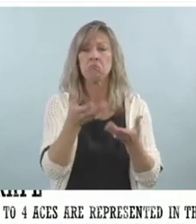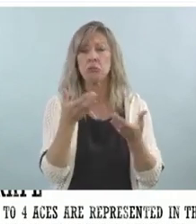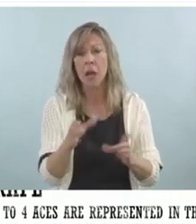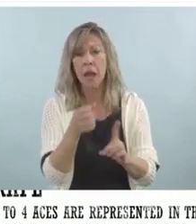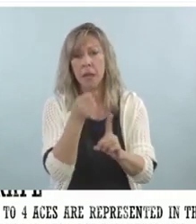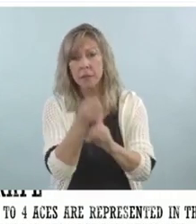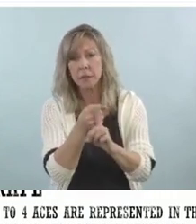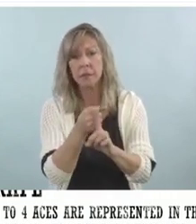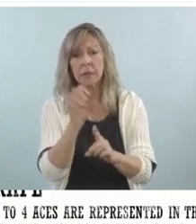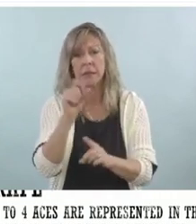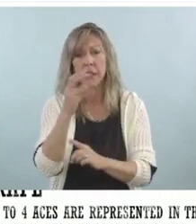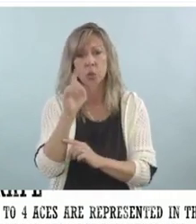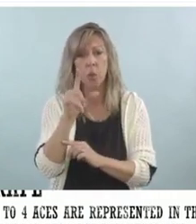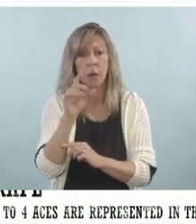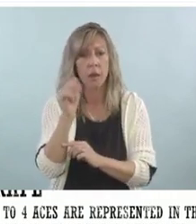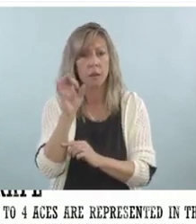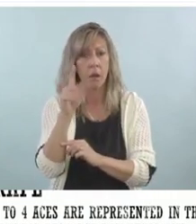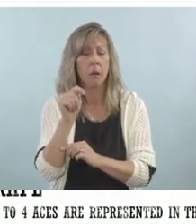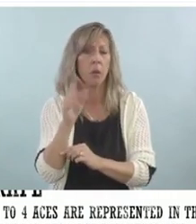being sexually assaulted.